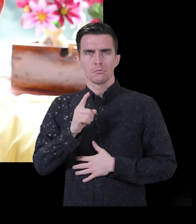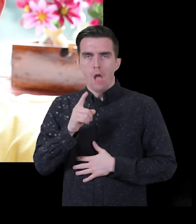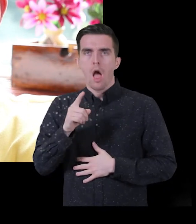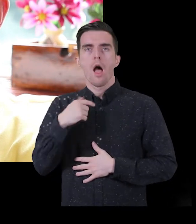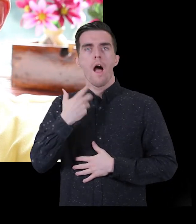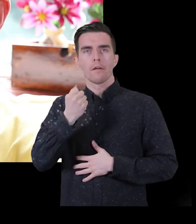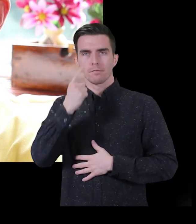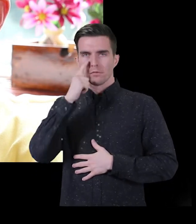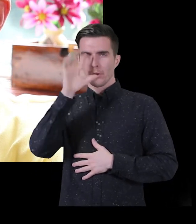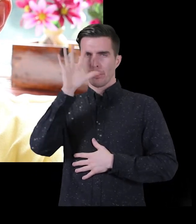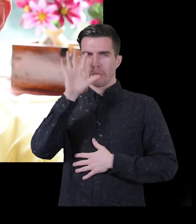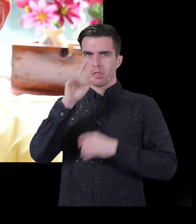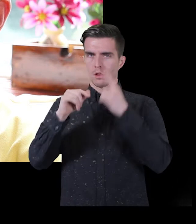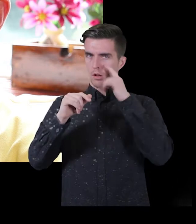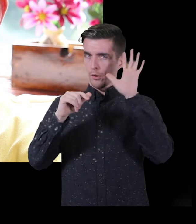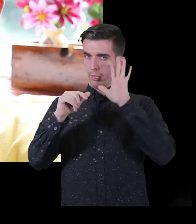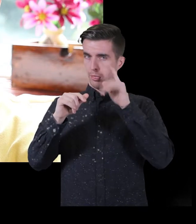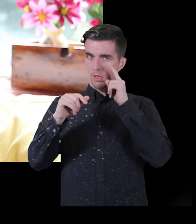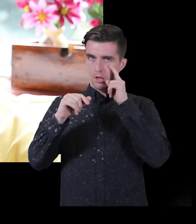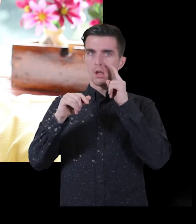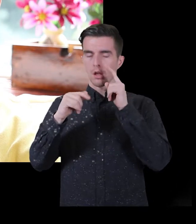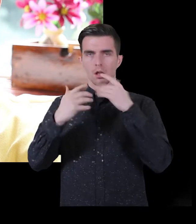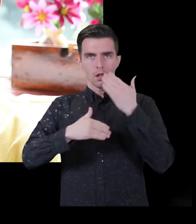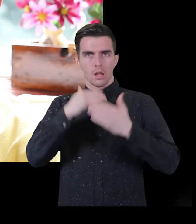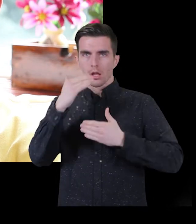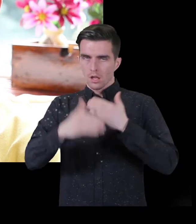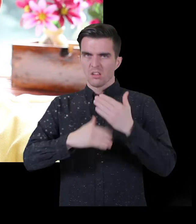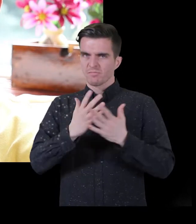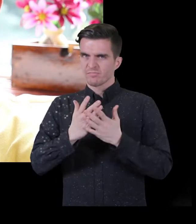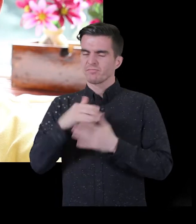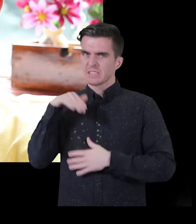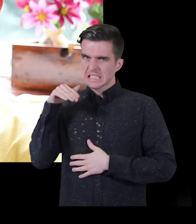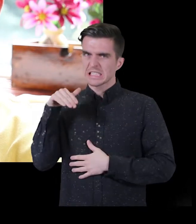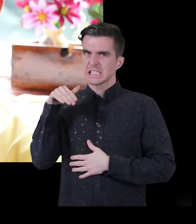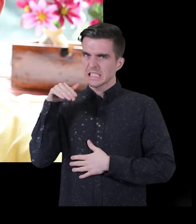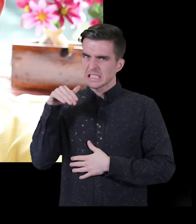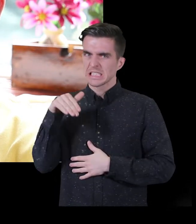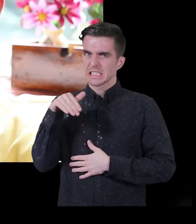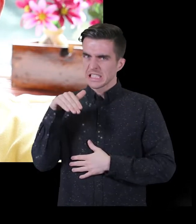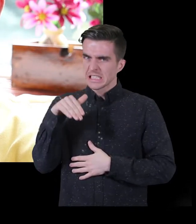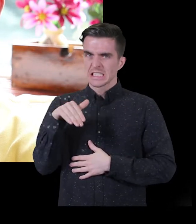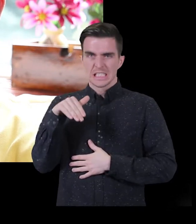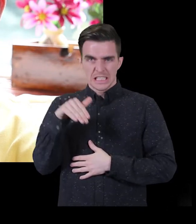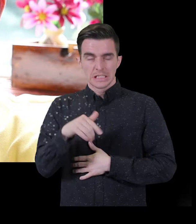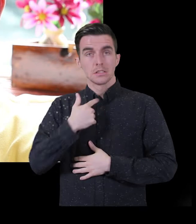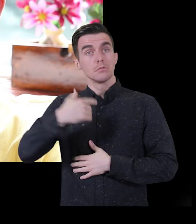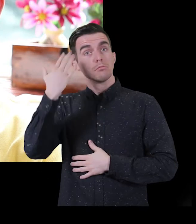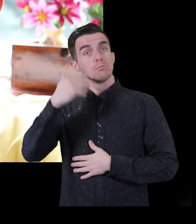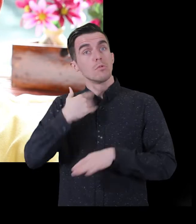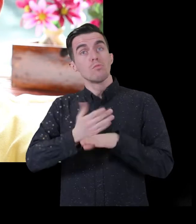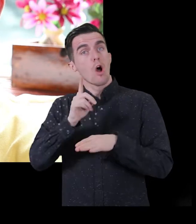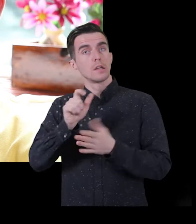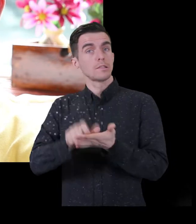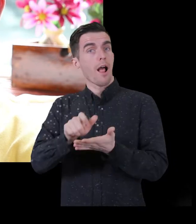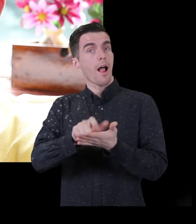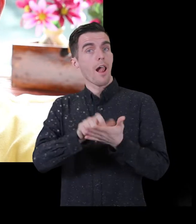As of about five years ago, I noticed my eyesight getting much worse. Then I